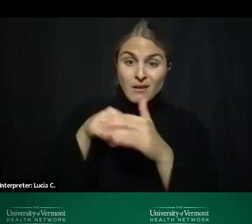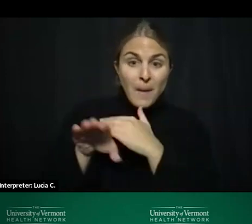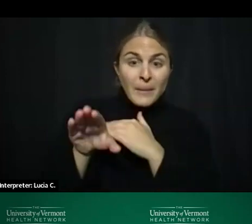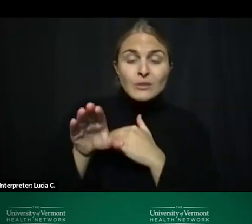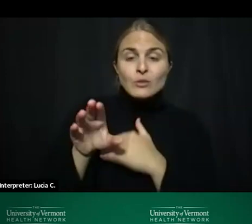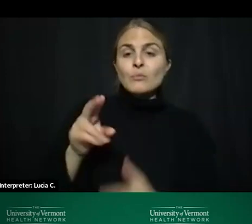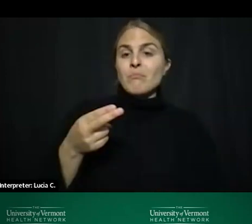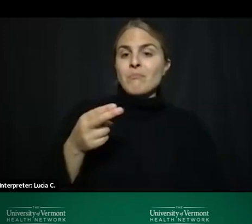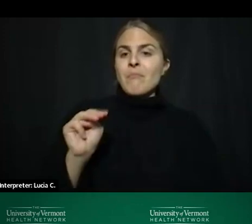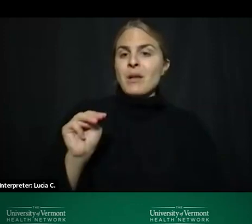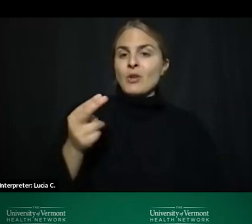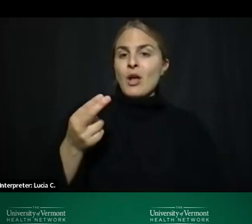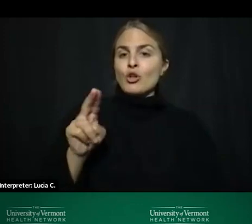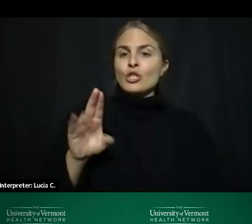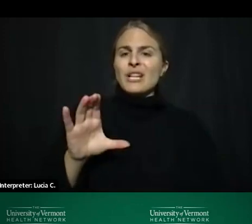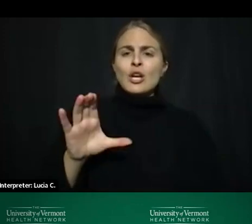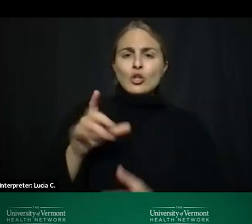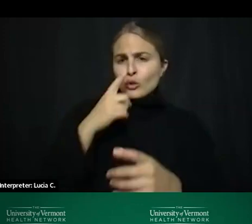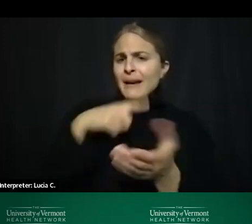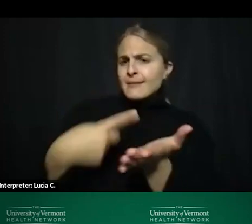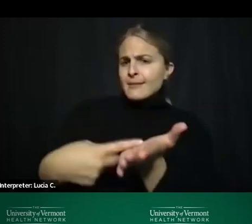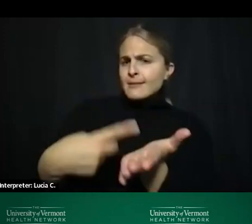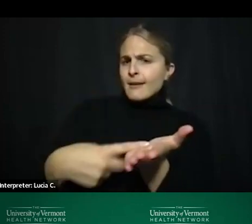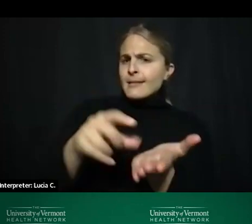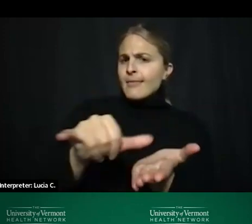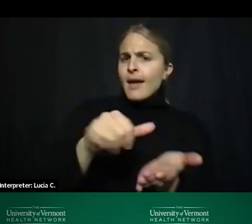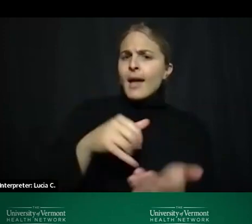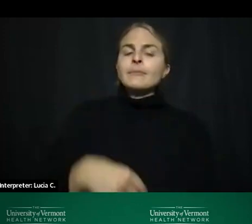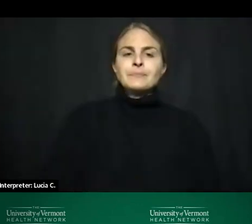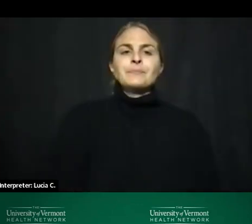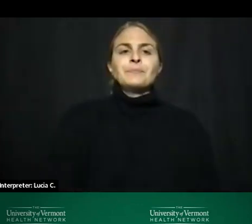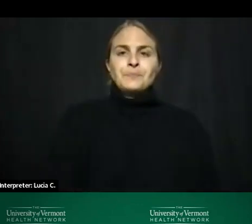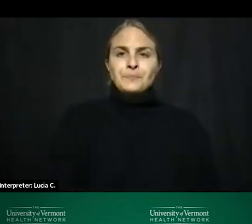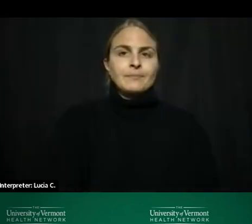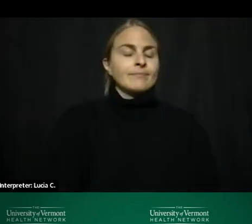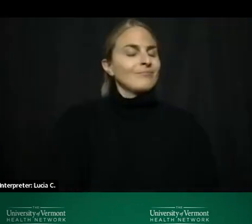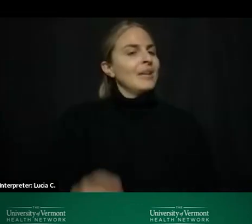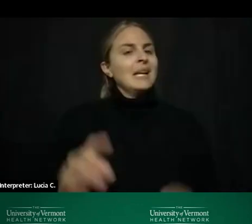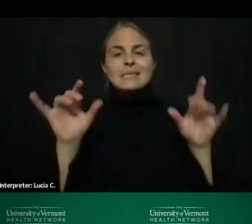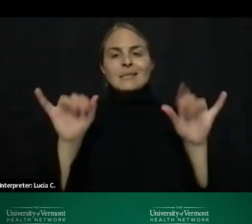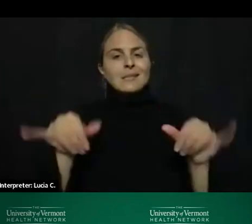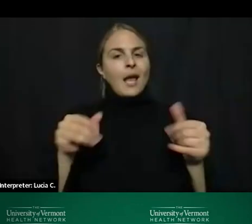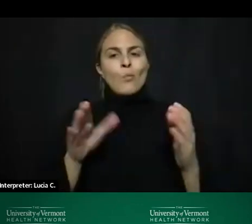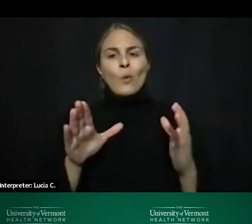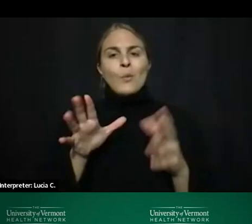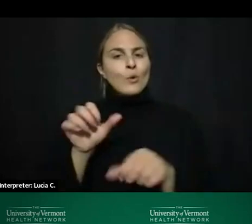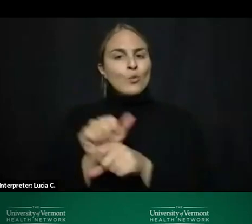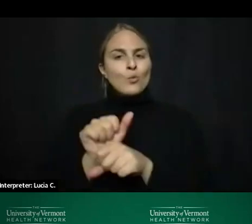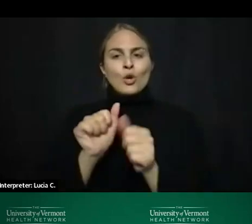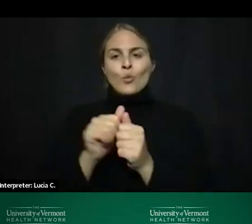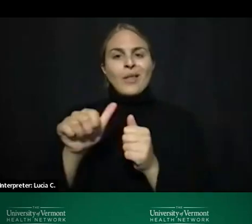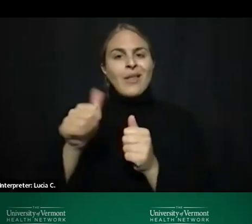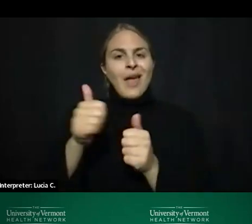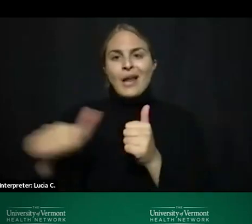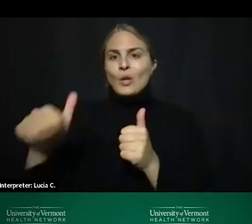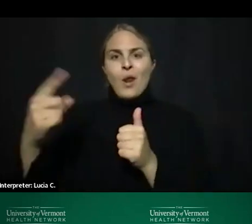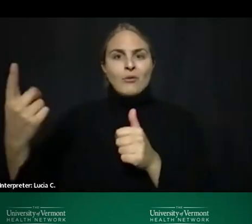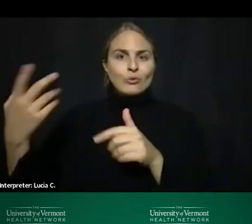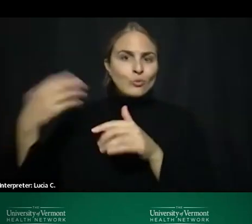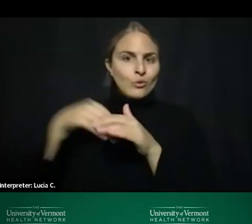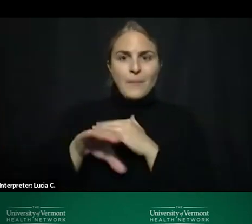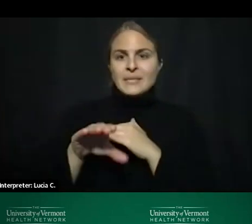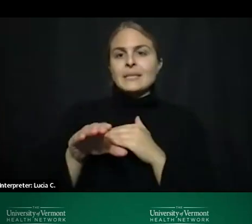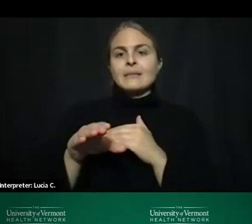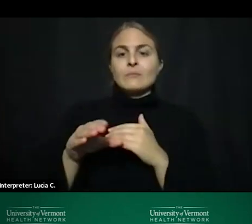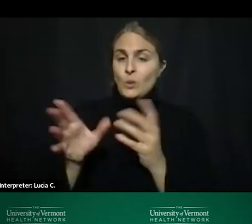you please discuss this is actually the question uh the same way we would be serving any other guests who comes in so we'll be talking